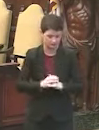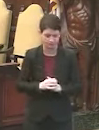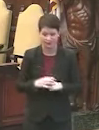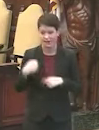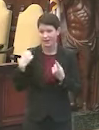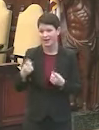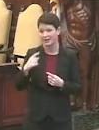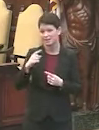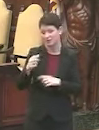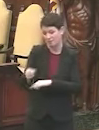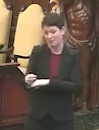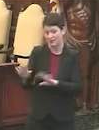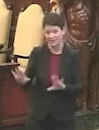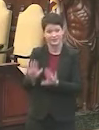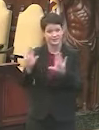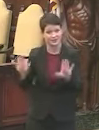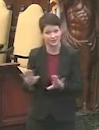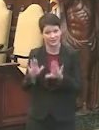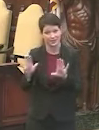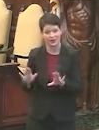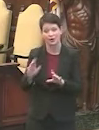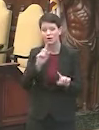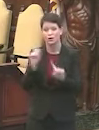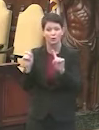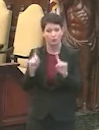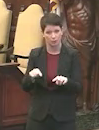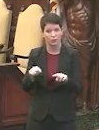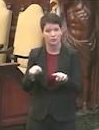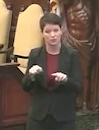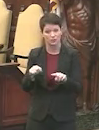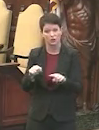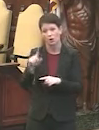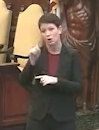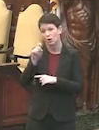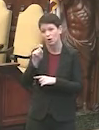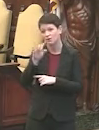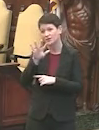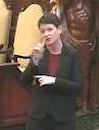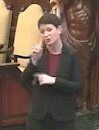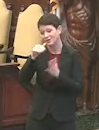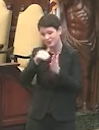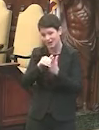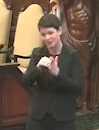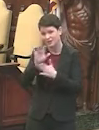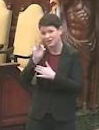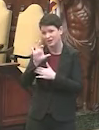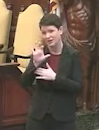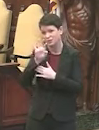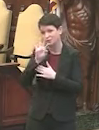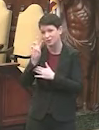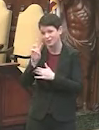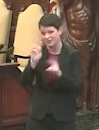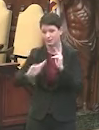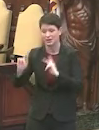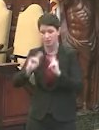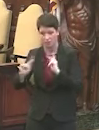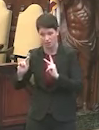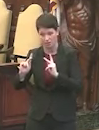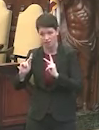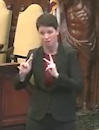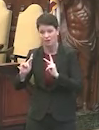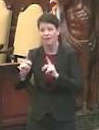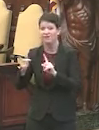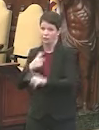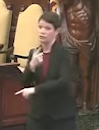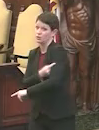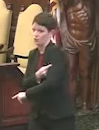As of midnight on Sunday, we had reports in vaccination for 151,946 people with